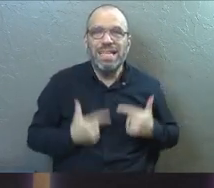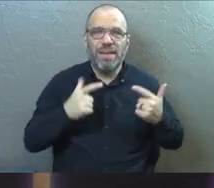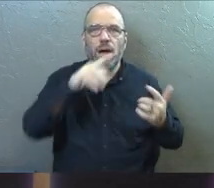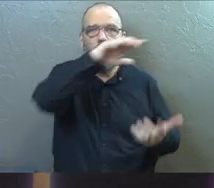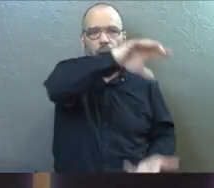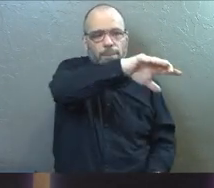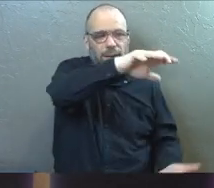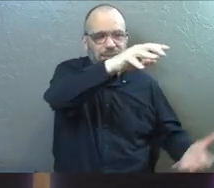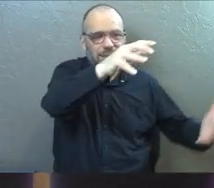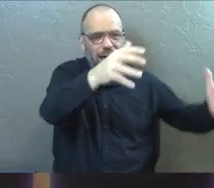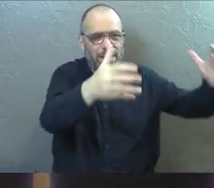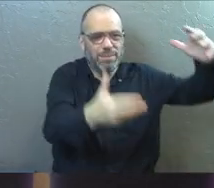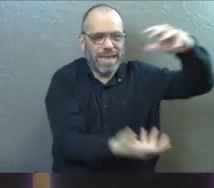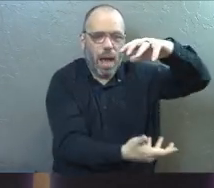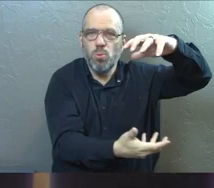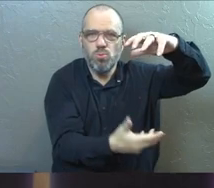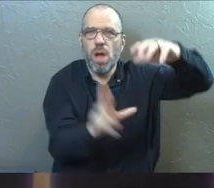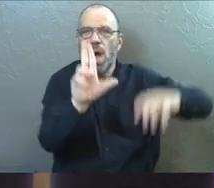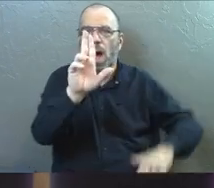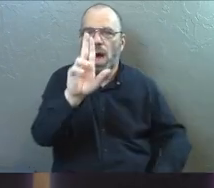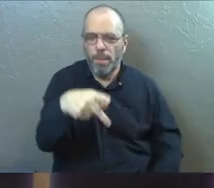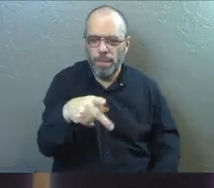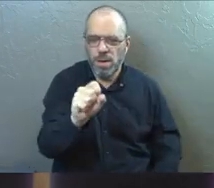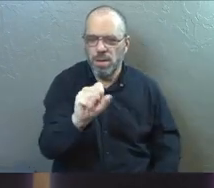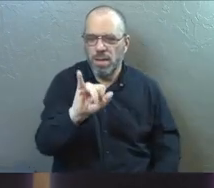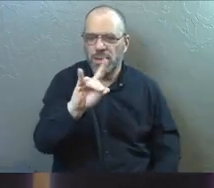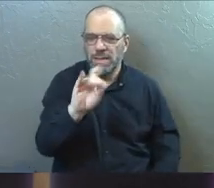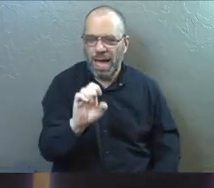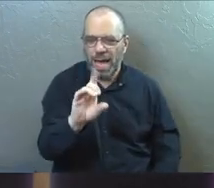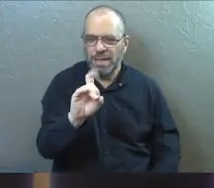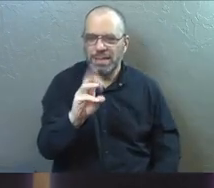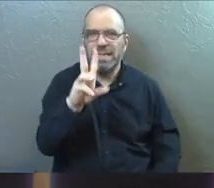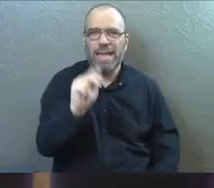Upside down kingdom. Okay.